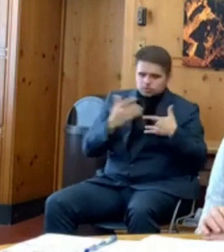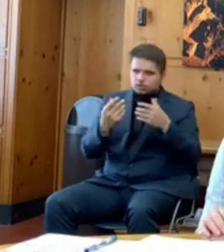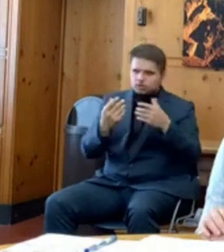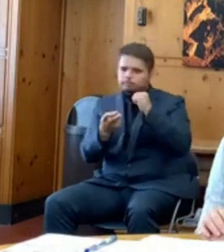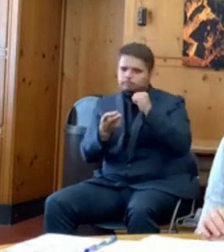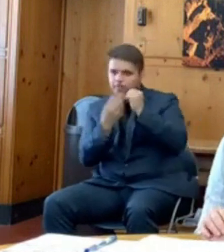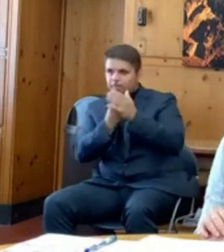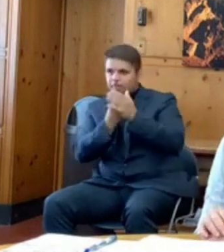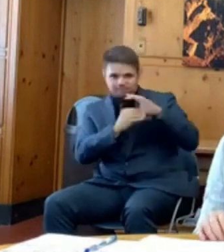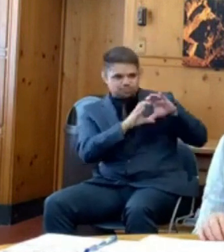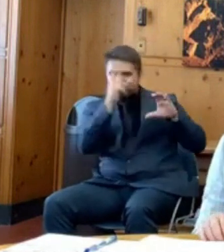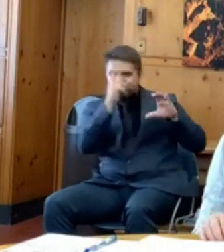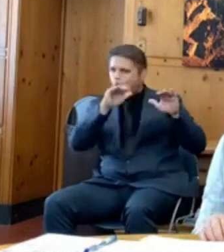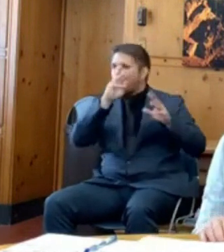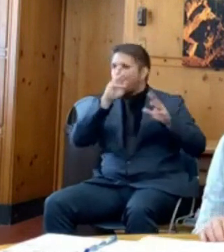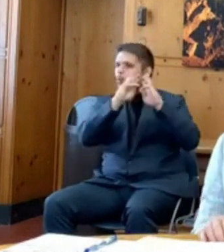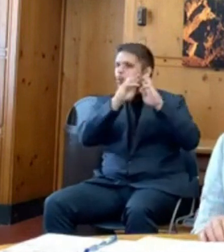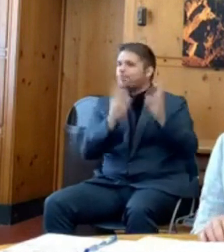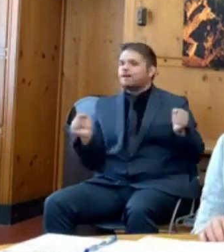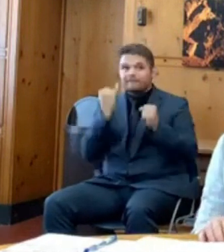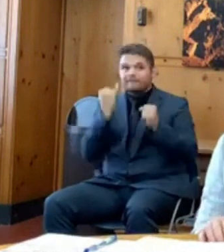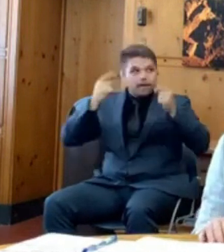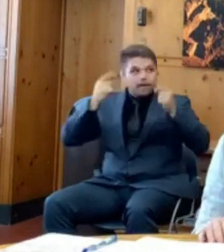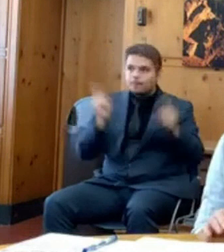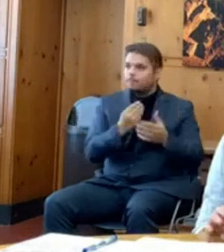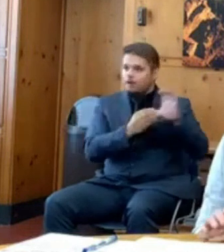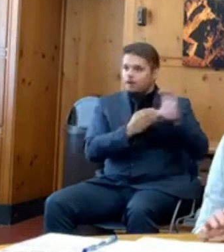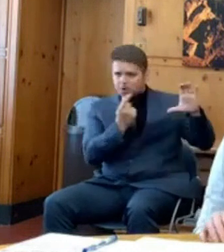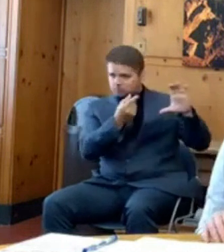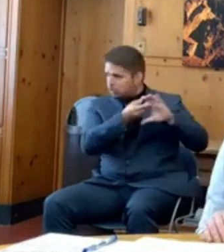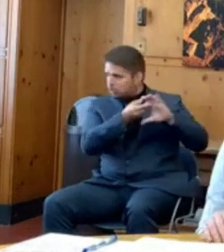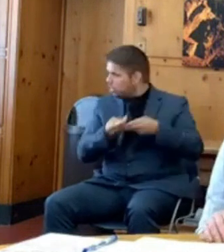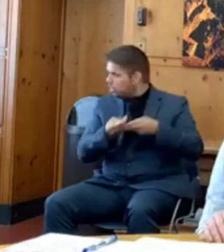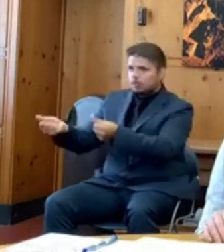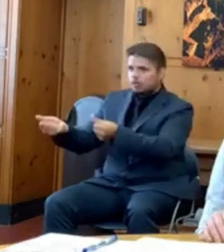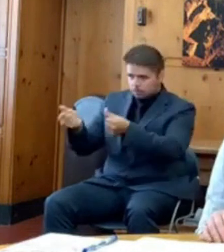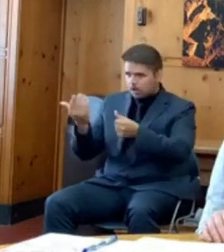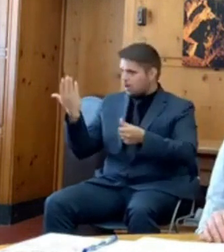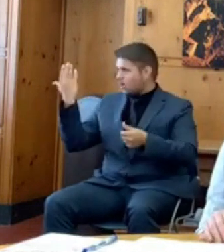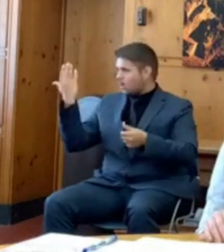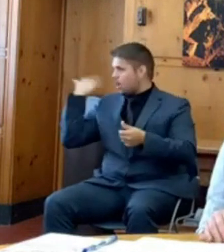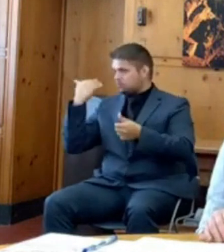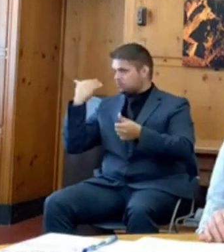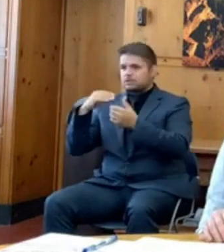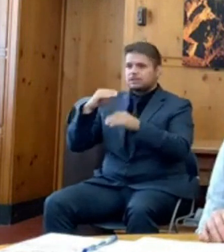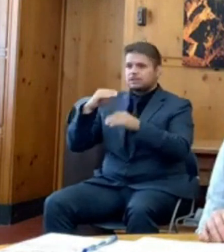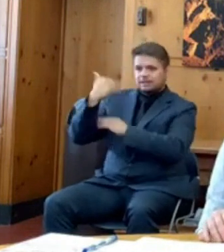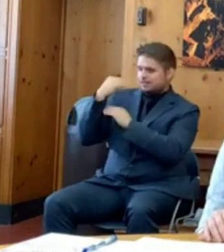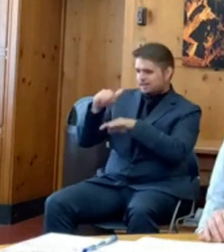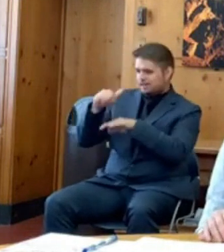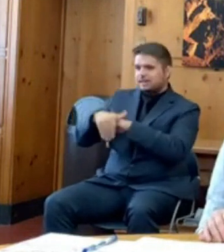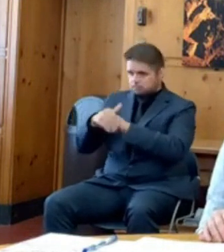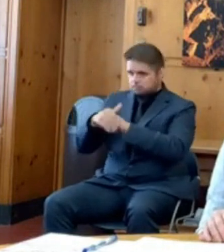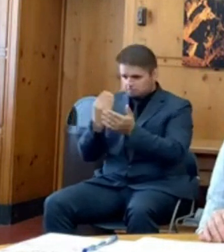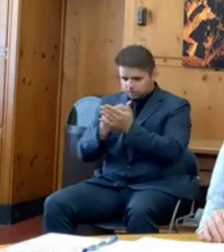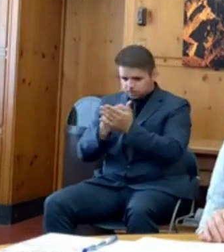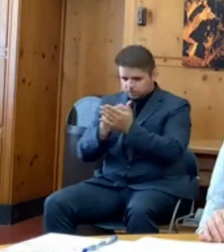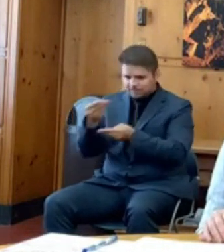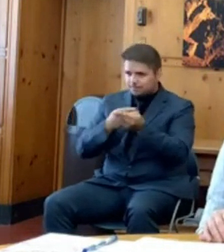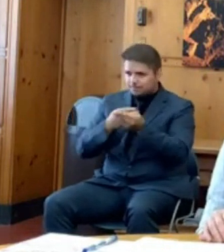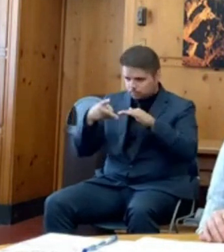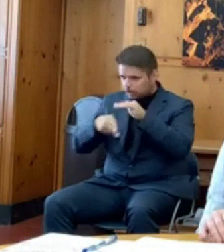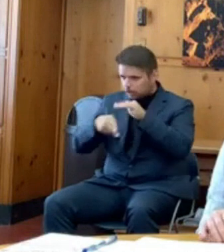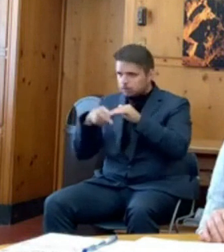and frankly, when you look at the budget cuts that were approved last night, there doesn't seem to be much of a change in the services that